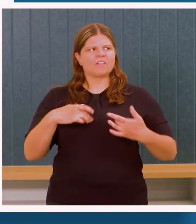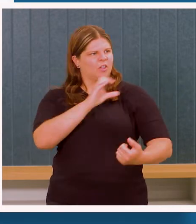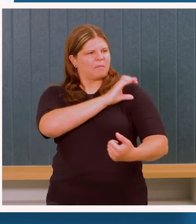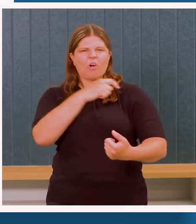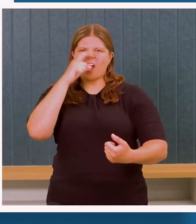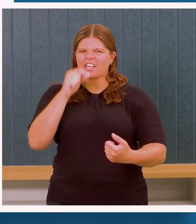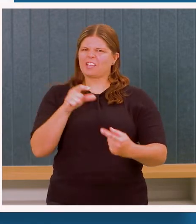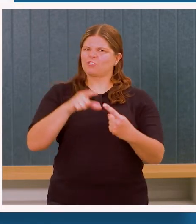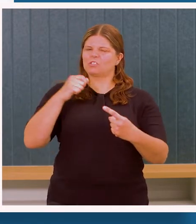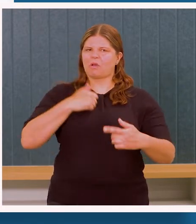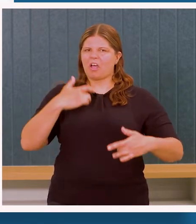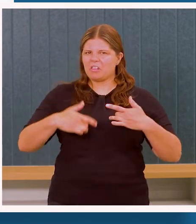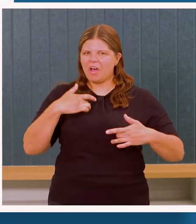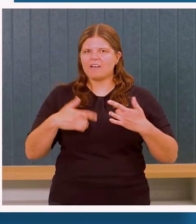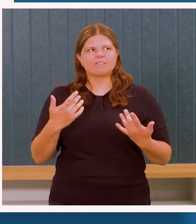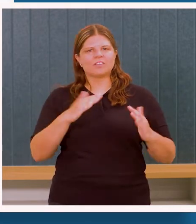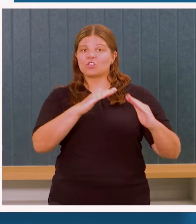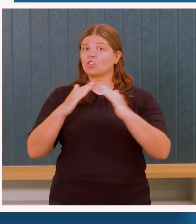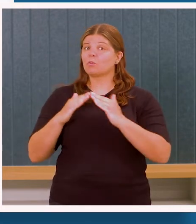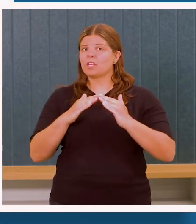community where everyone belongs.